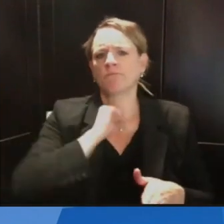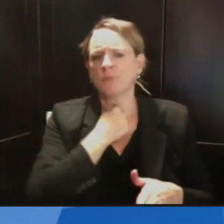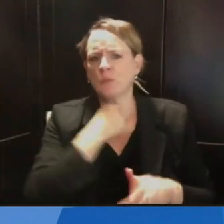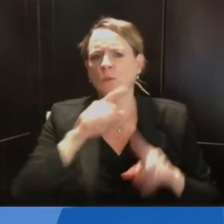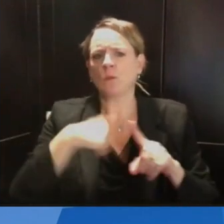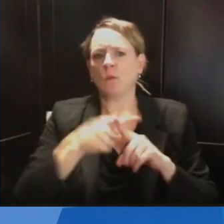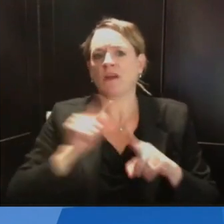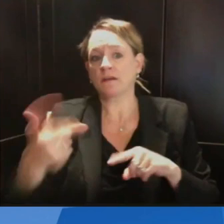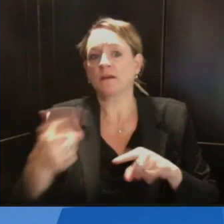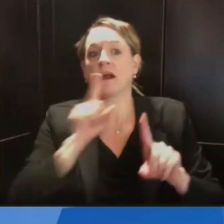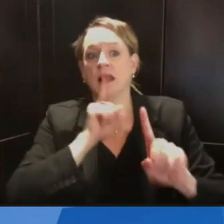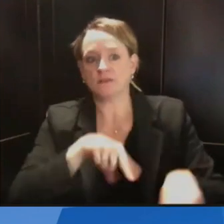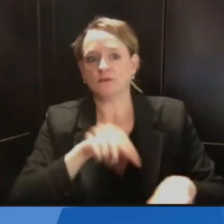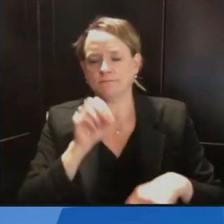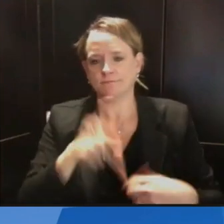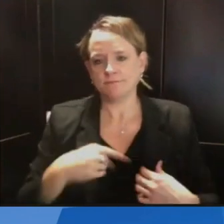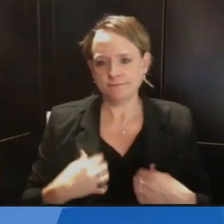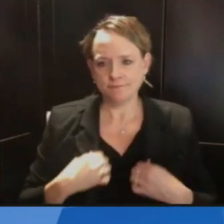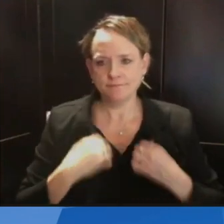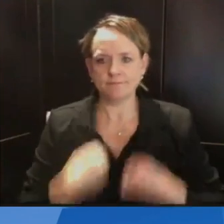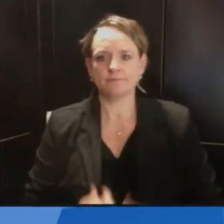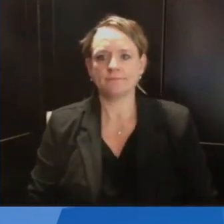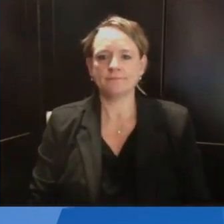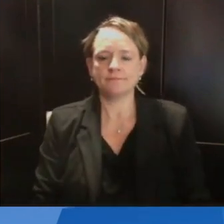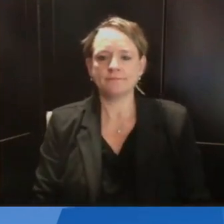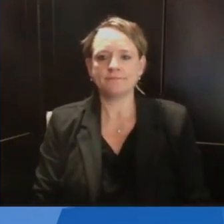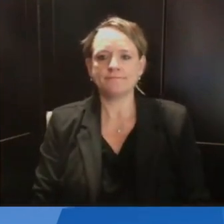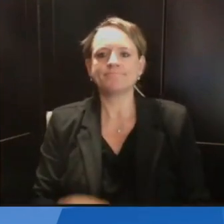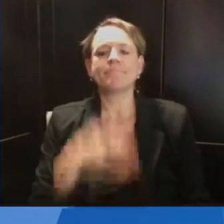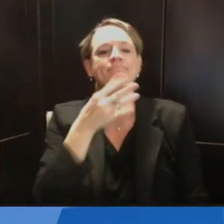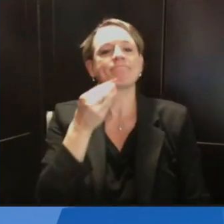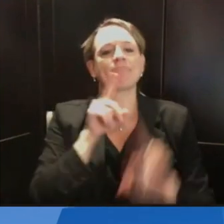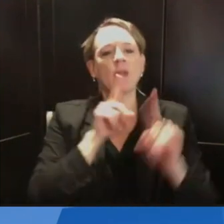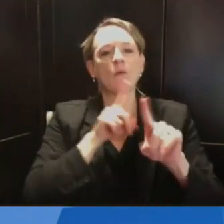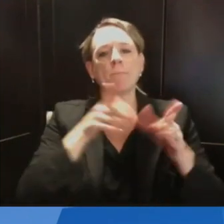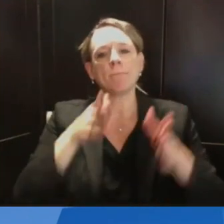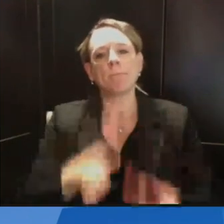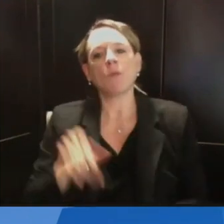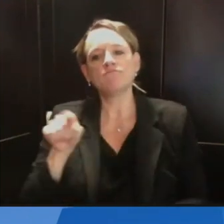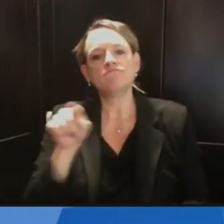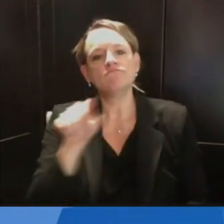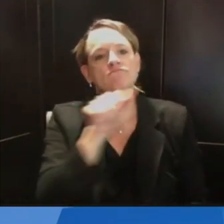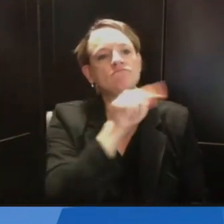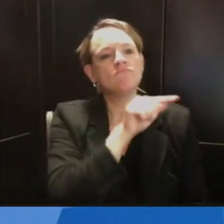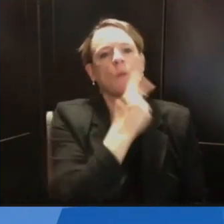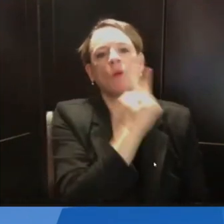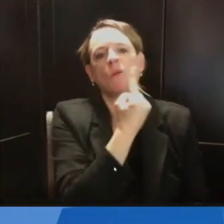per outlet. And we'll begin this afternoon with Stephanie Ha from Wispolitics.